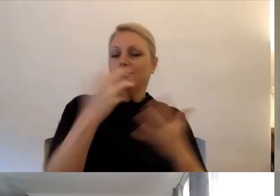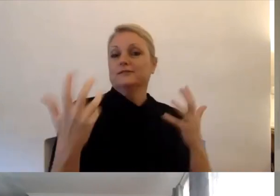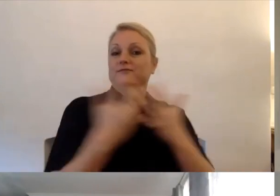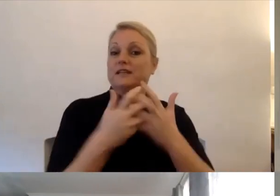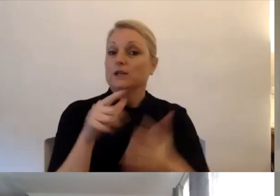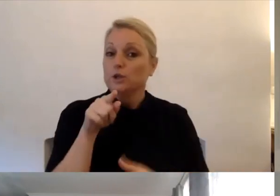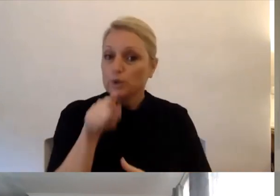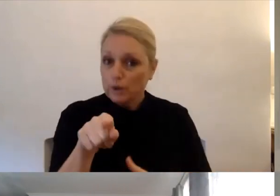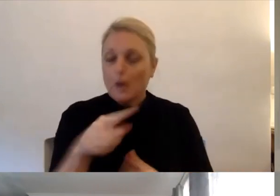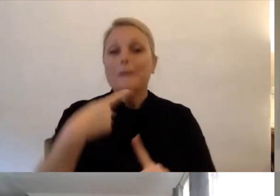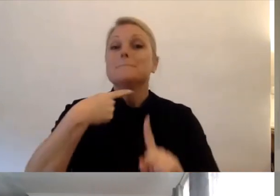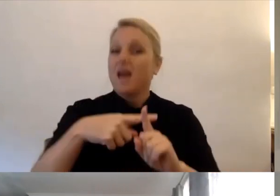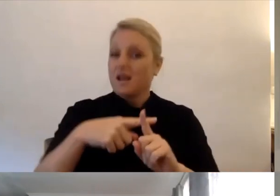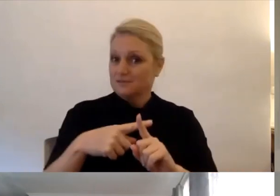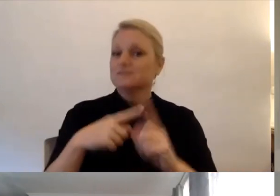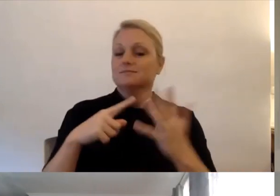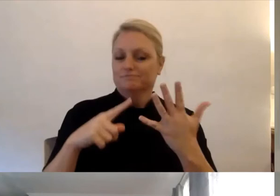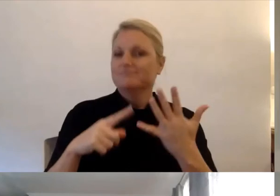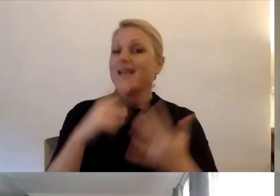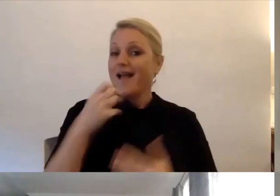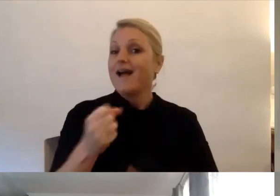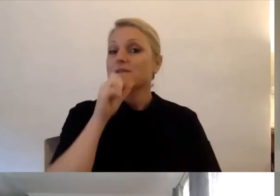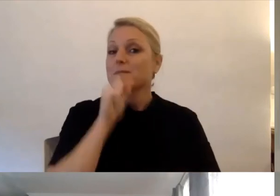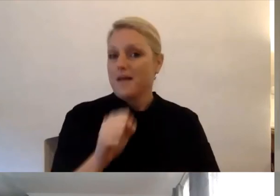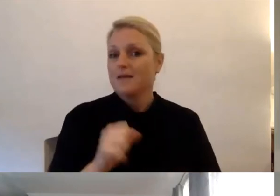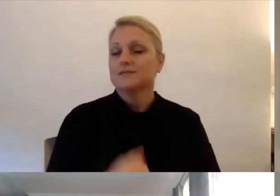have male counsellors available for you too.